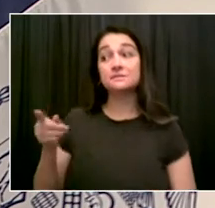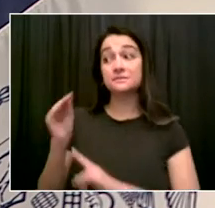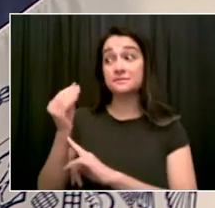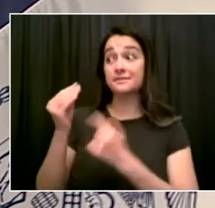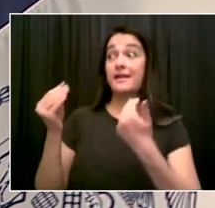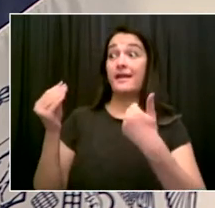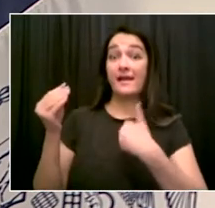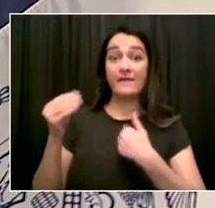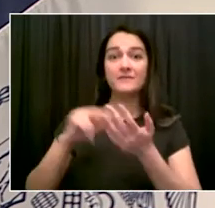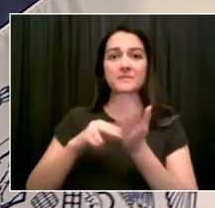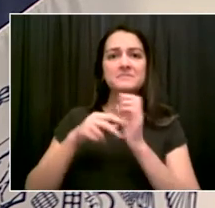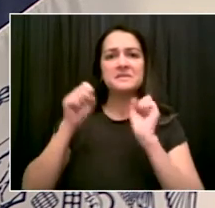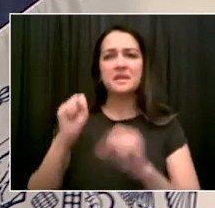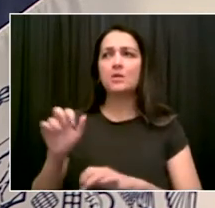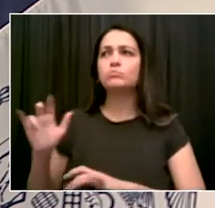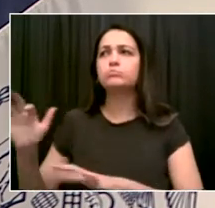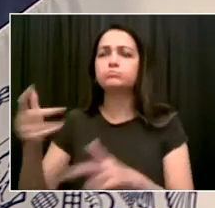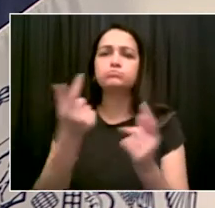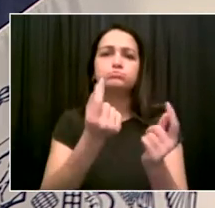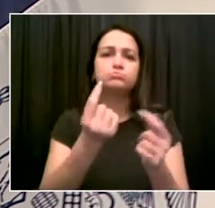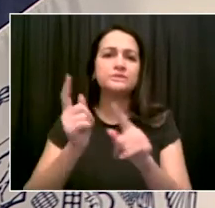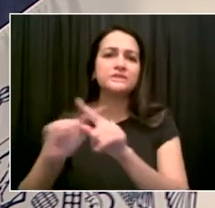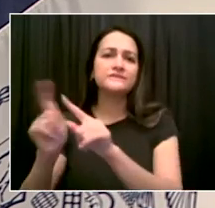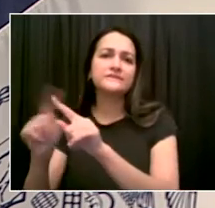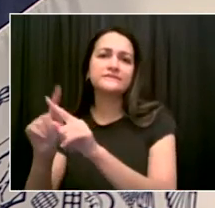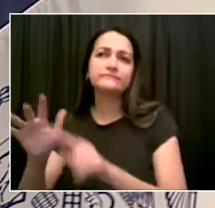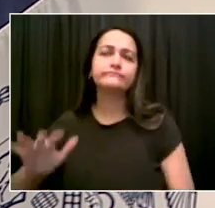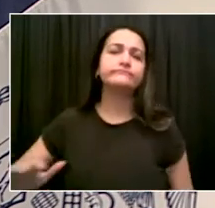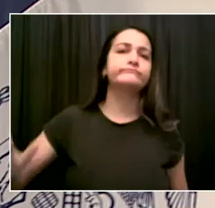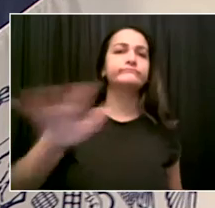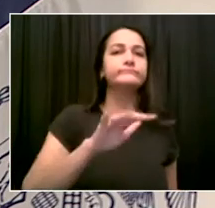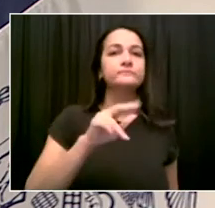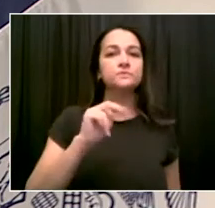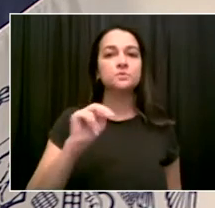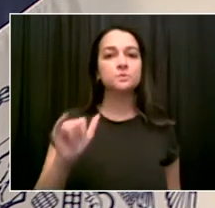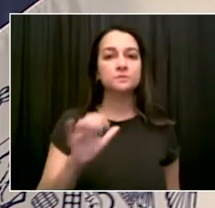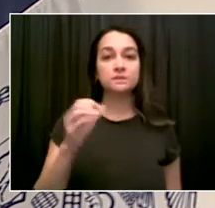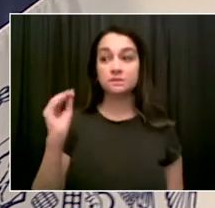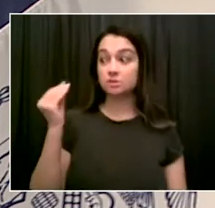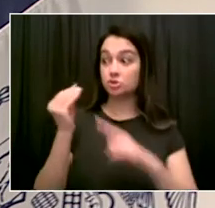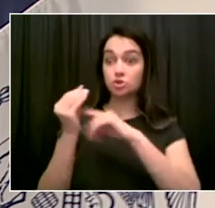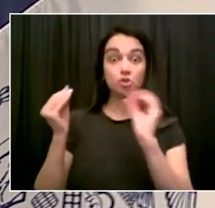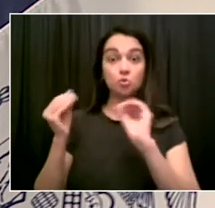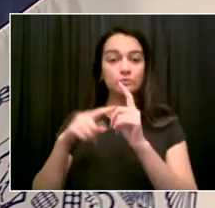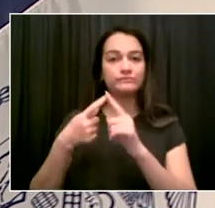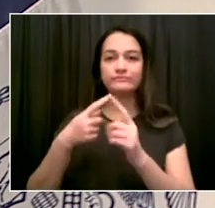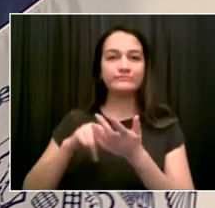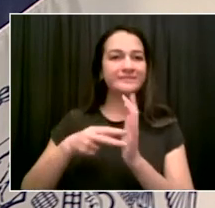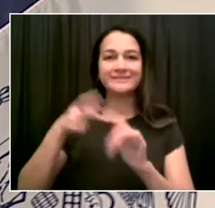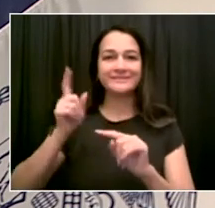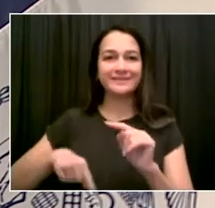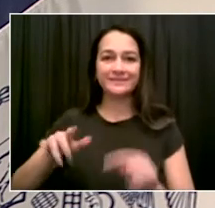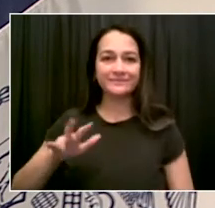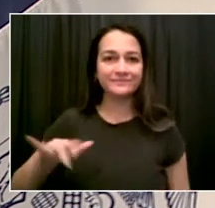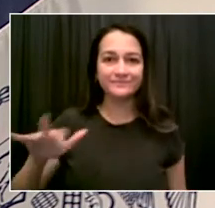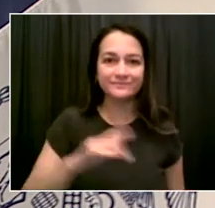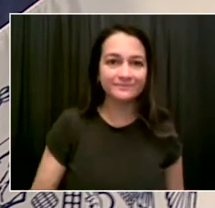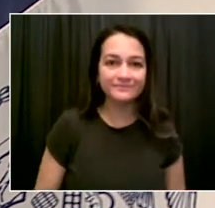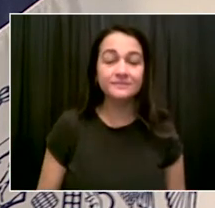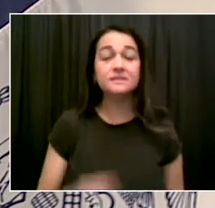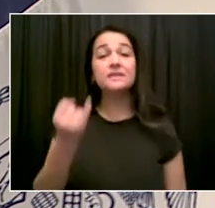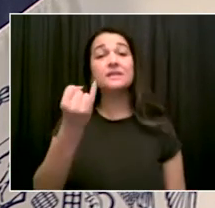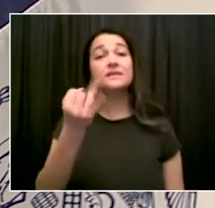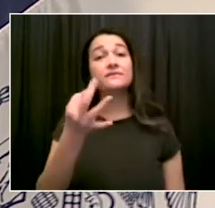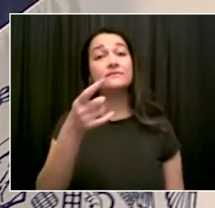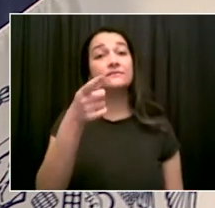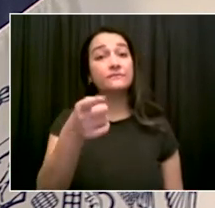You can open the door. But if you're unvaccinated, unfortunately, you will not be able to participate in many things. That's the point we're trying to get across. It's time for people